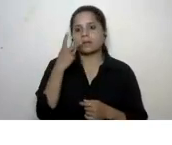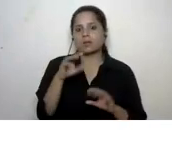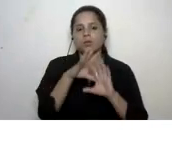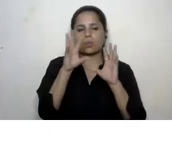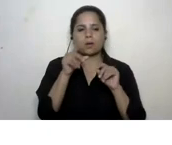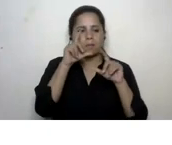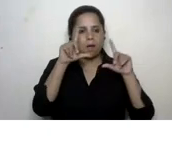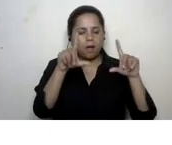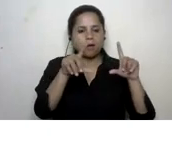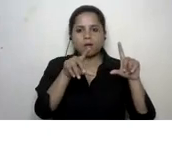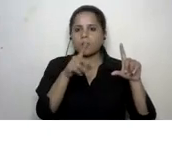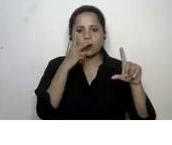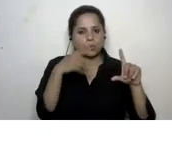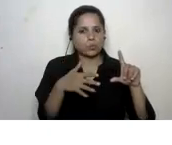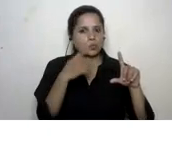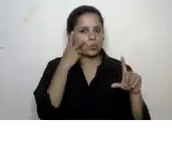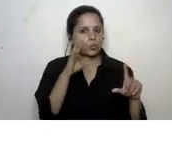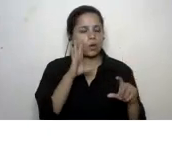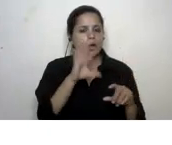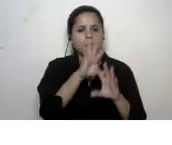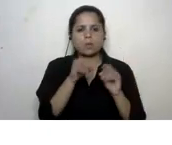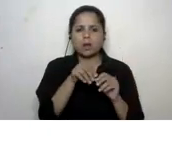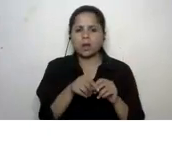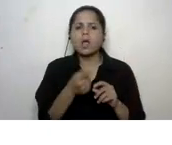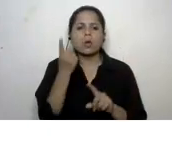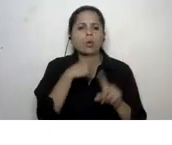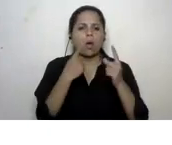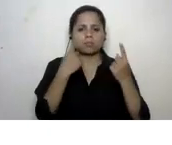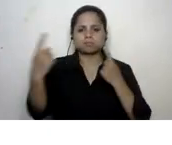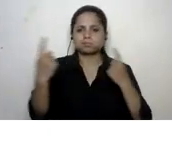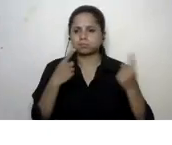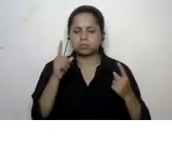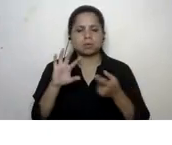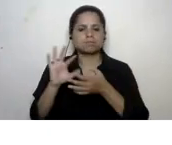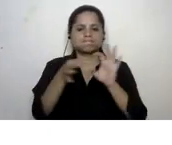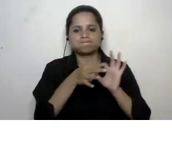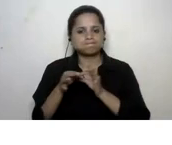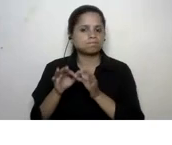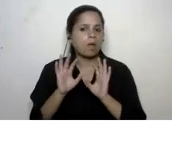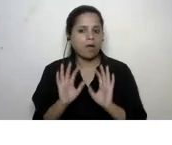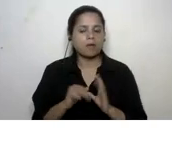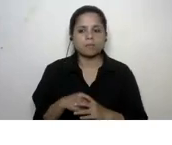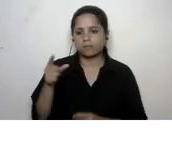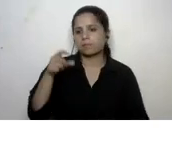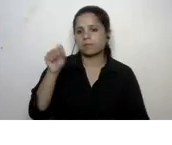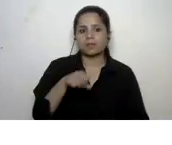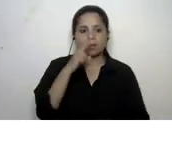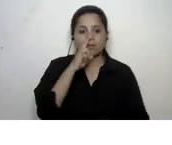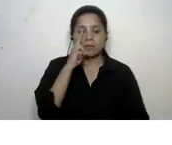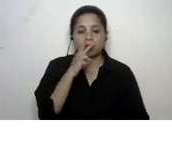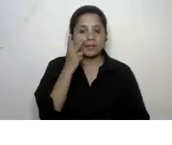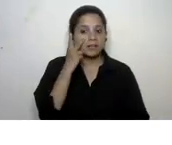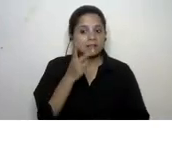graphic and all these goals are not in isolation but they're all interlinked yeah and it's funny how